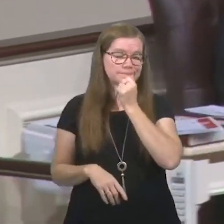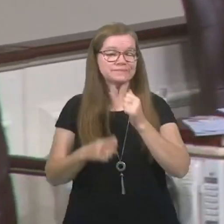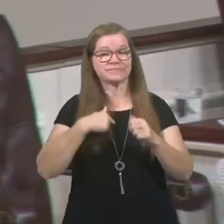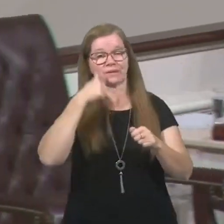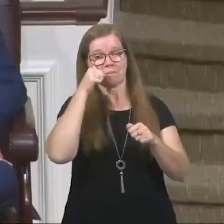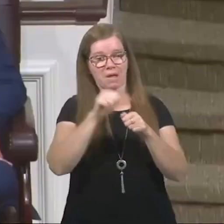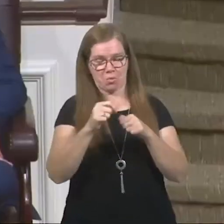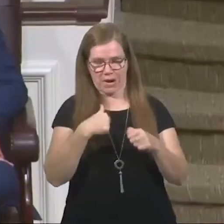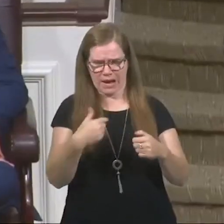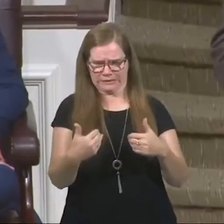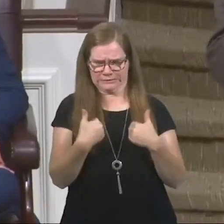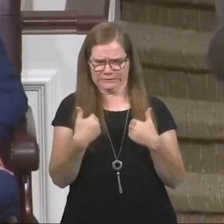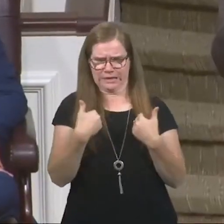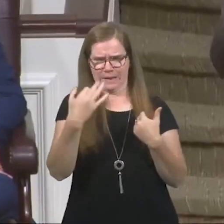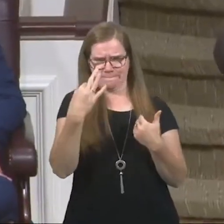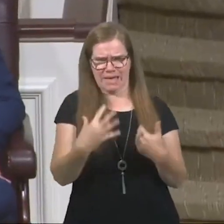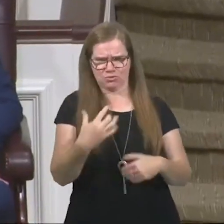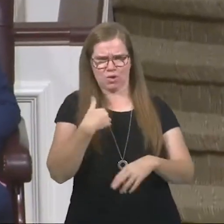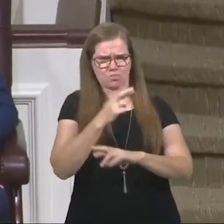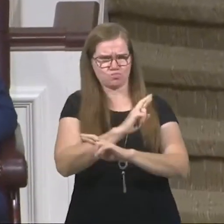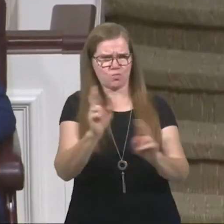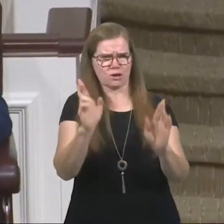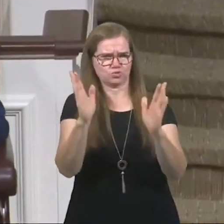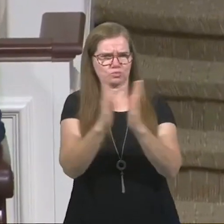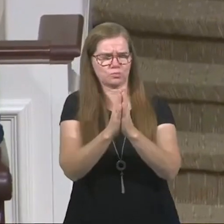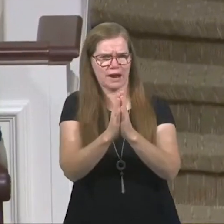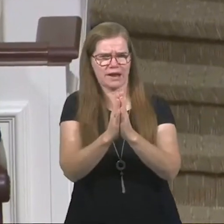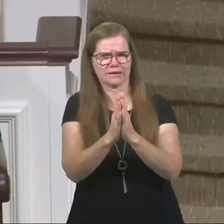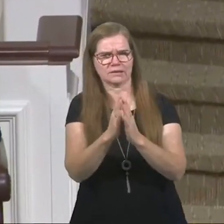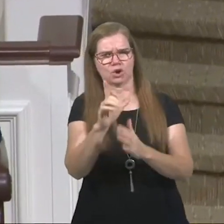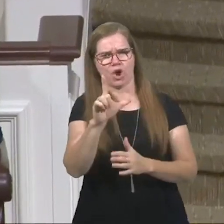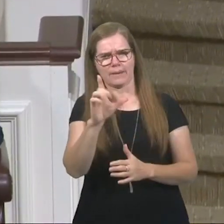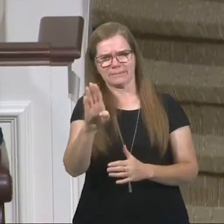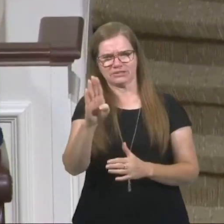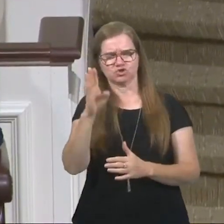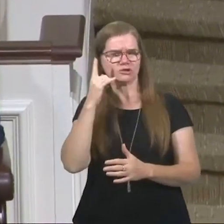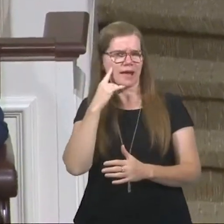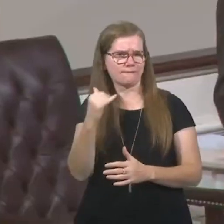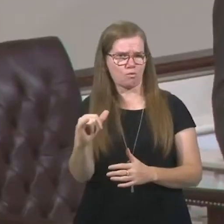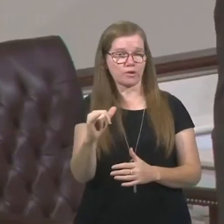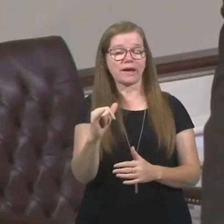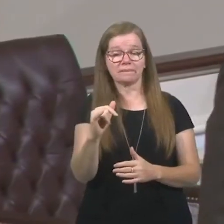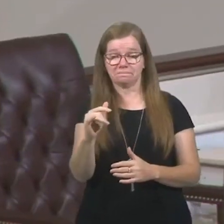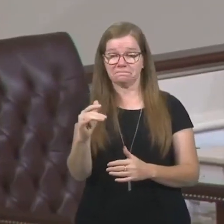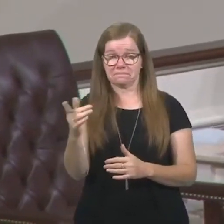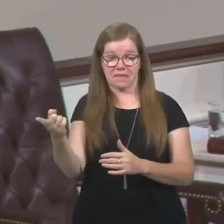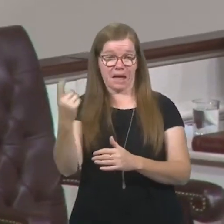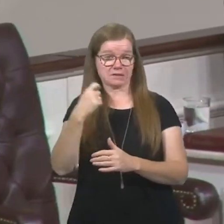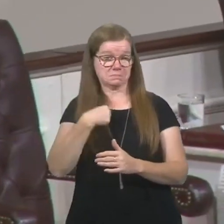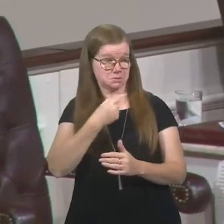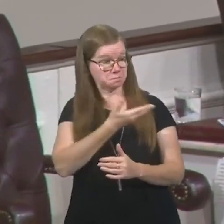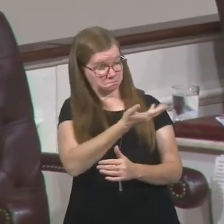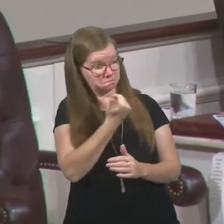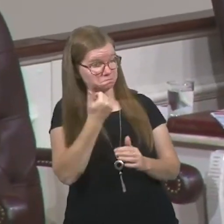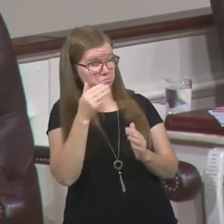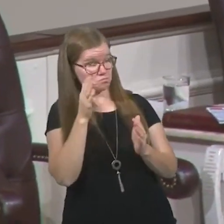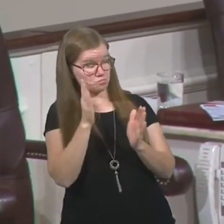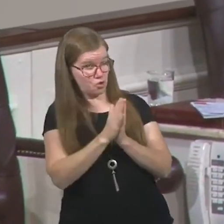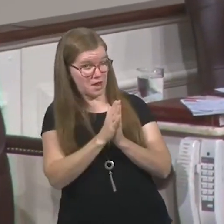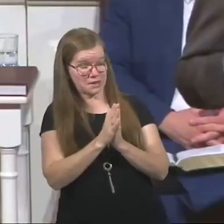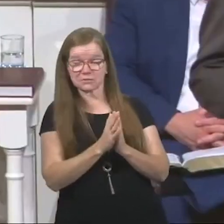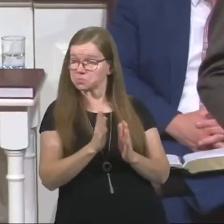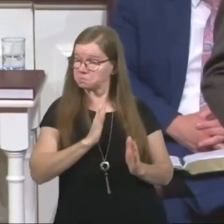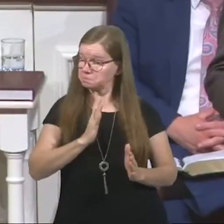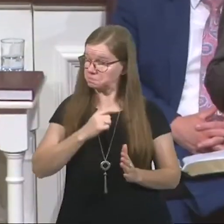young pastor getting ready to pray in a city council in Long Beach, California, and I was asked to come pray, and so I went to pray. And a guy tapped me on the